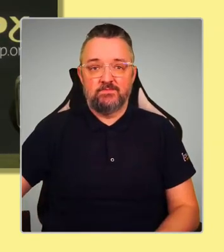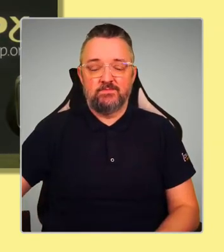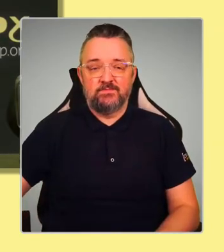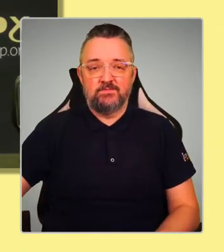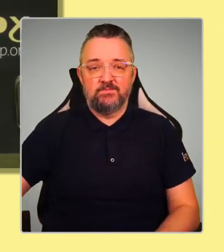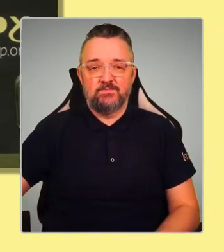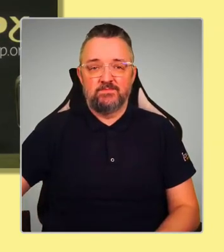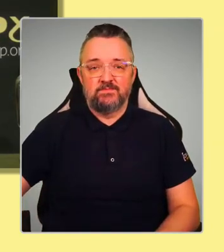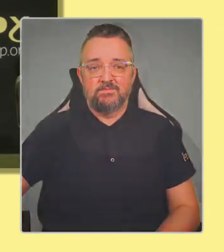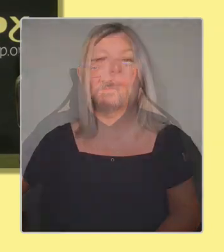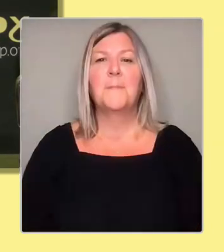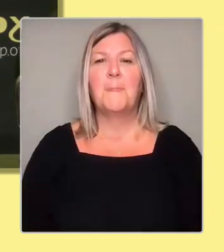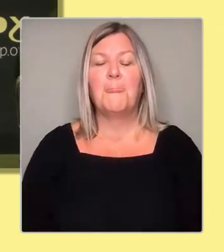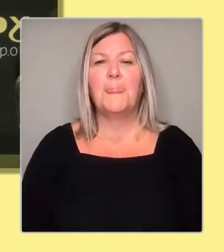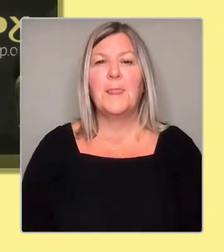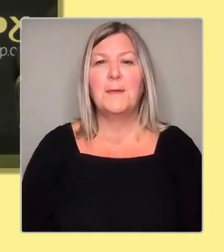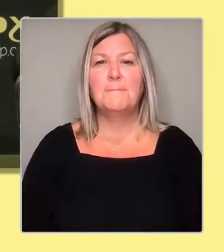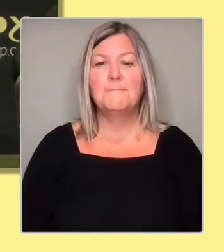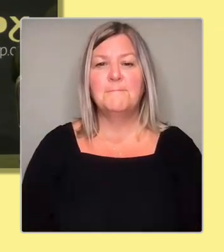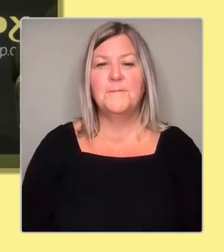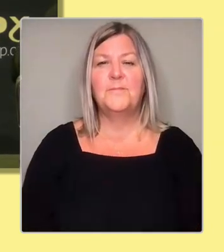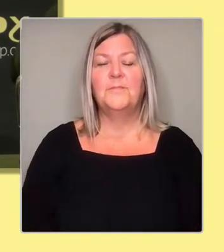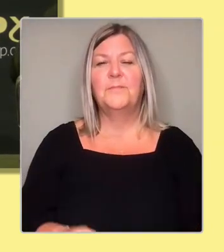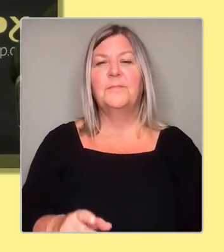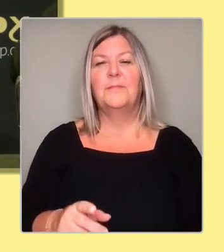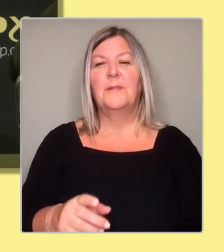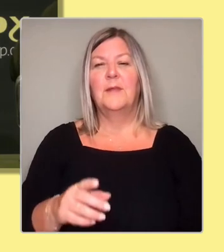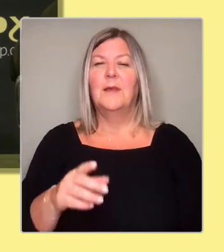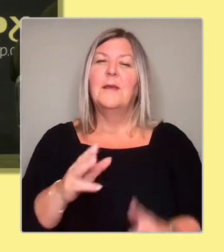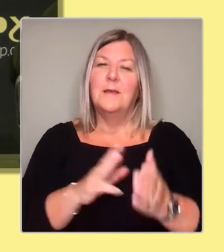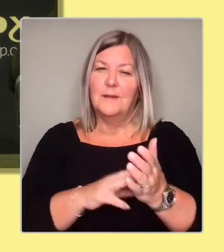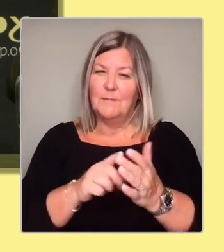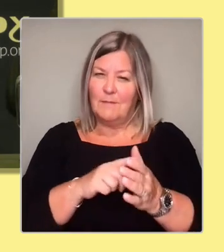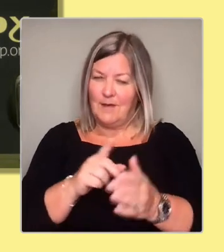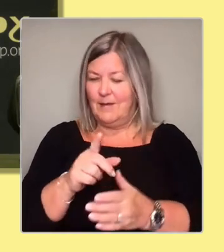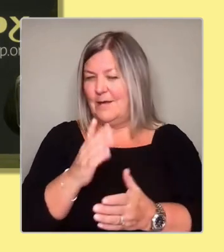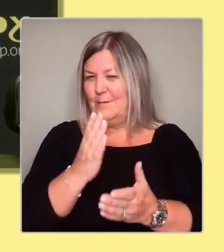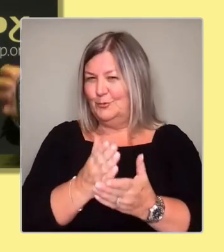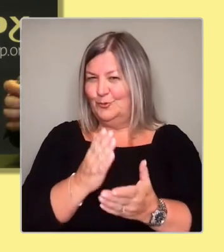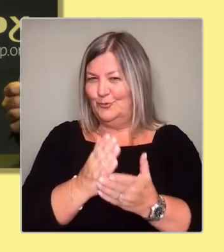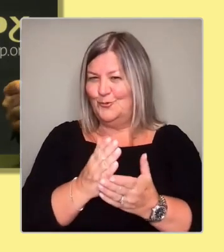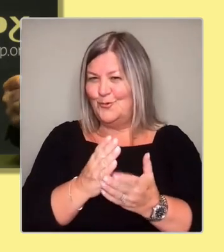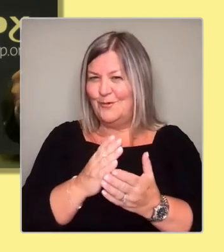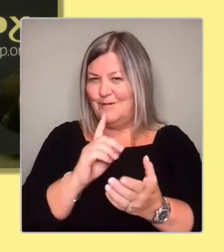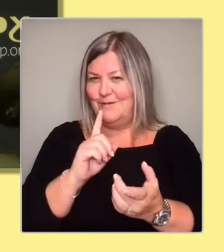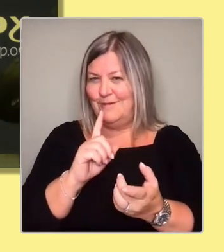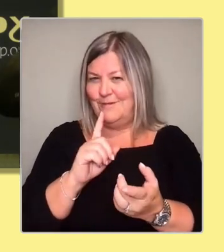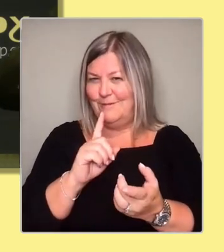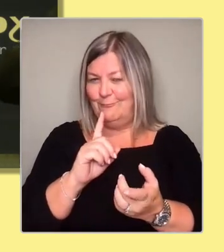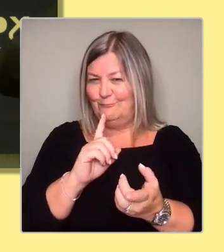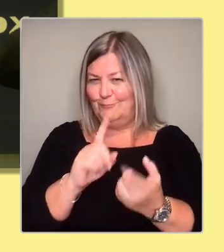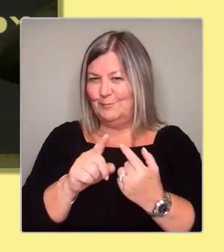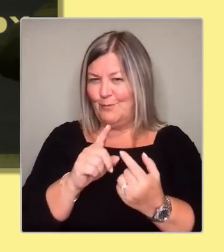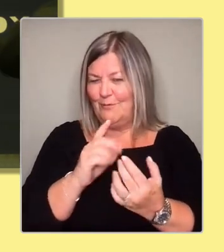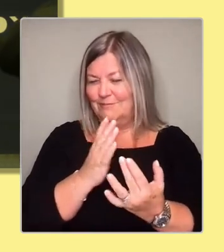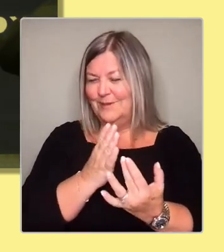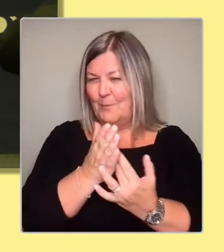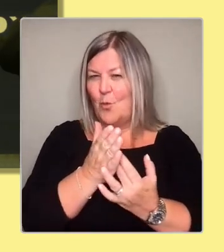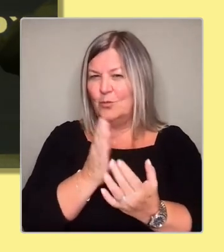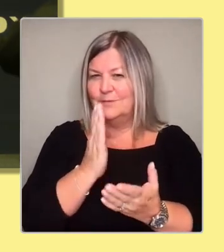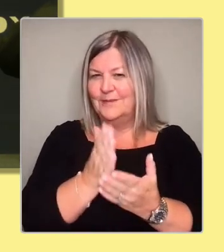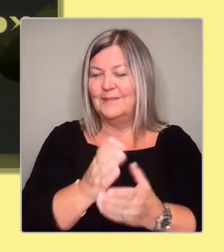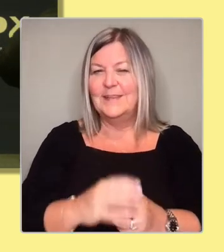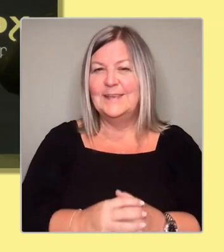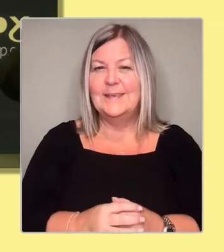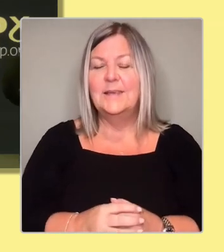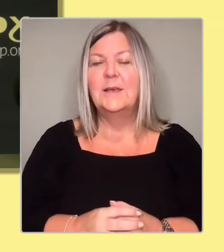Maya, I'm sure it's in the post, the responses. So thanks very much for sending that. I first got involved with the SNP through the